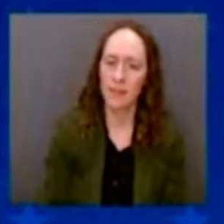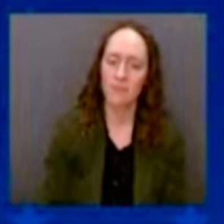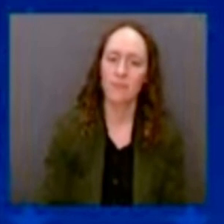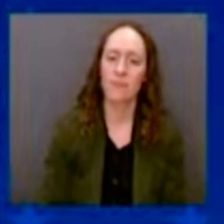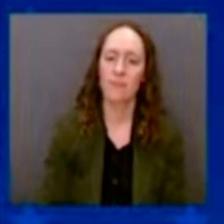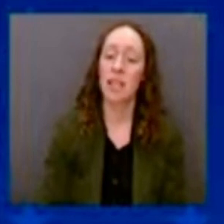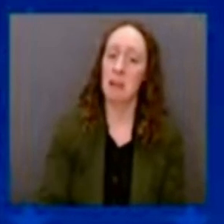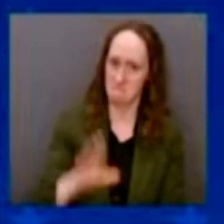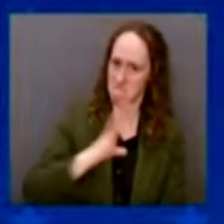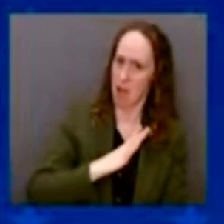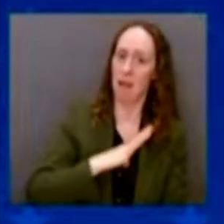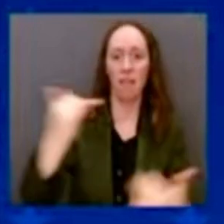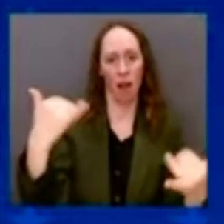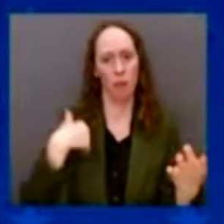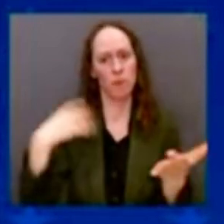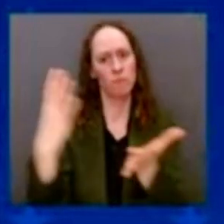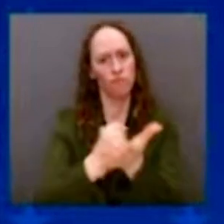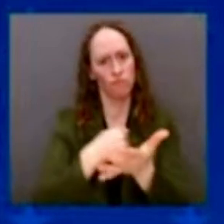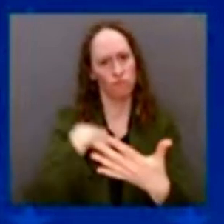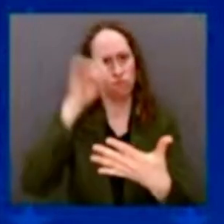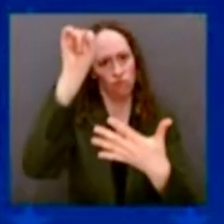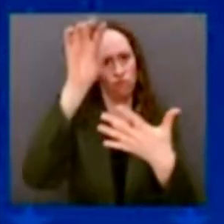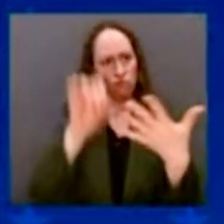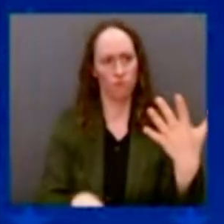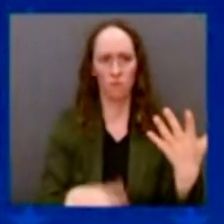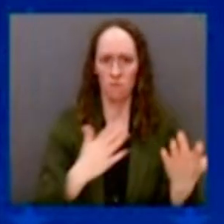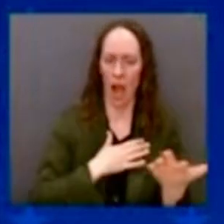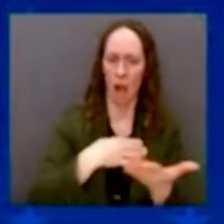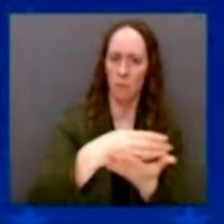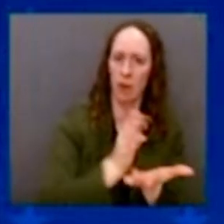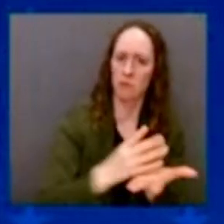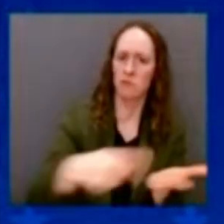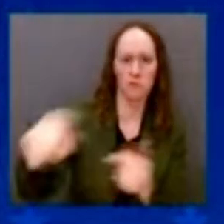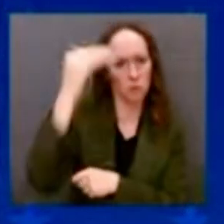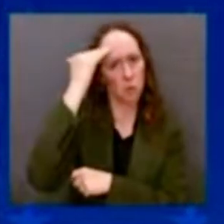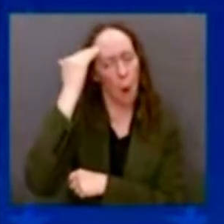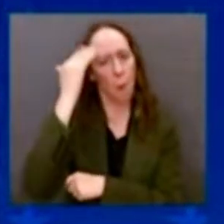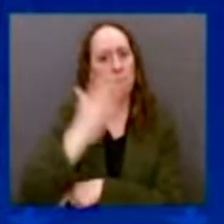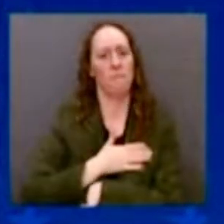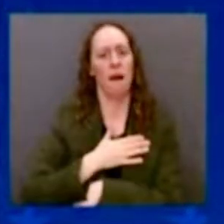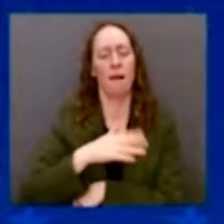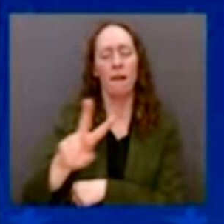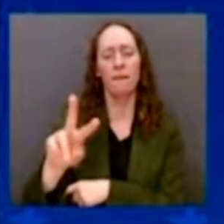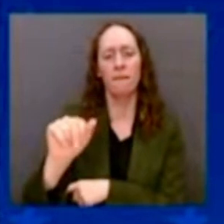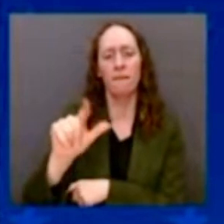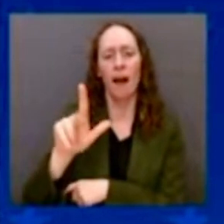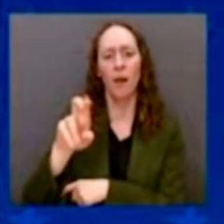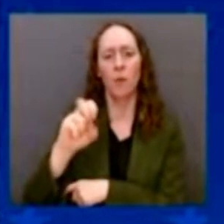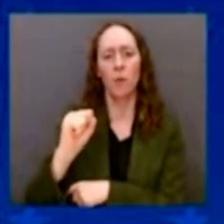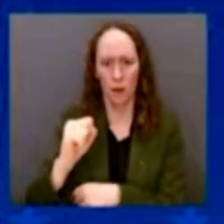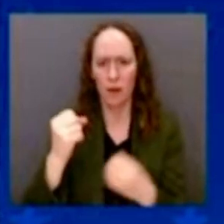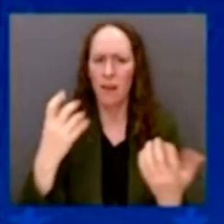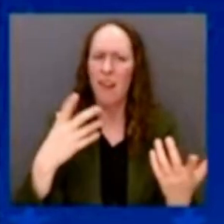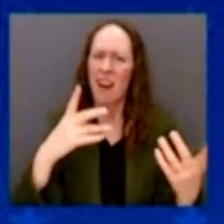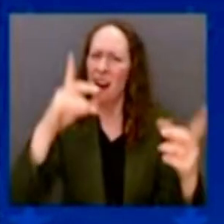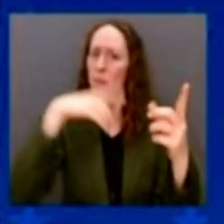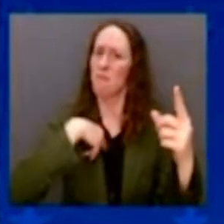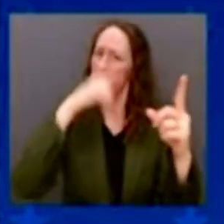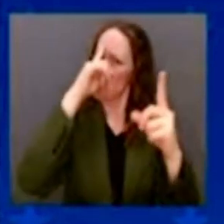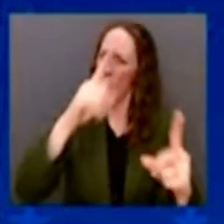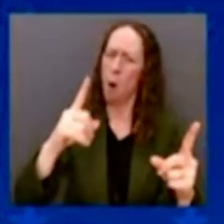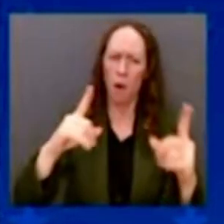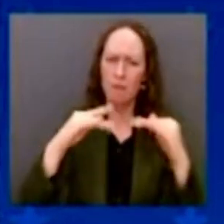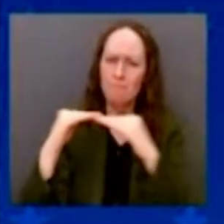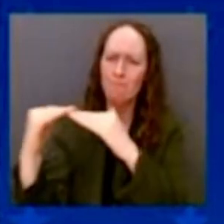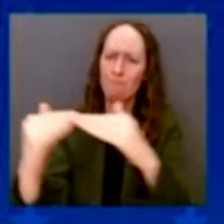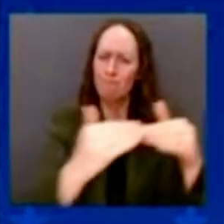I value everyone having an even shot, not just labor, but small business owners, farmers and so many other people who